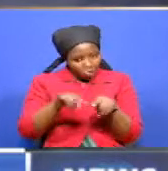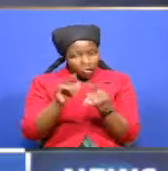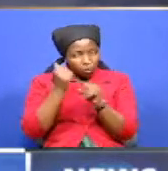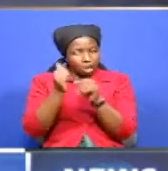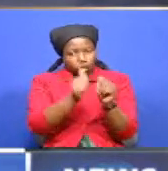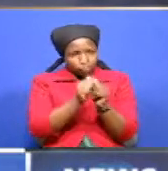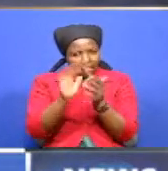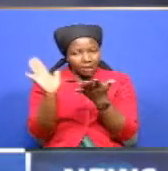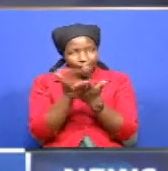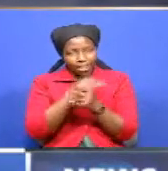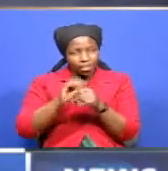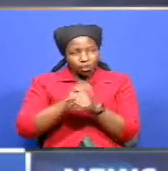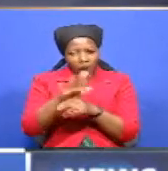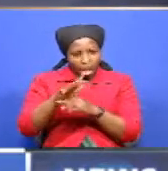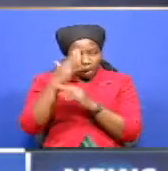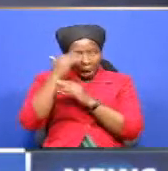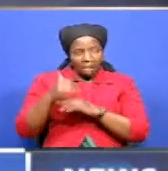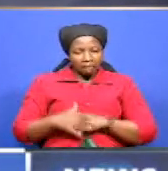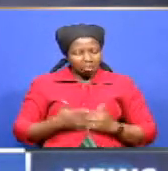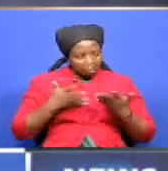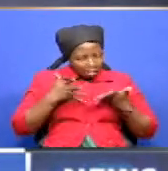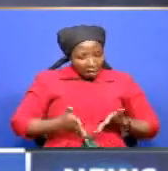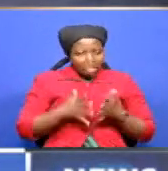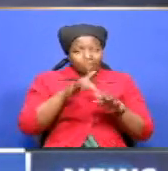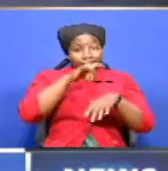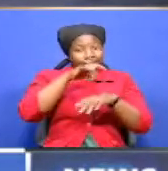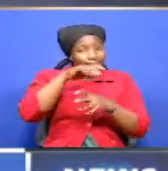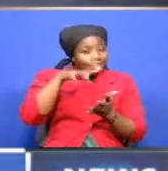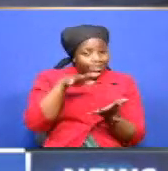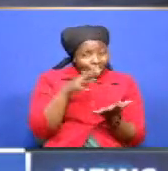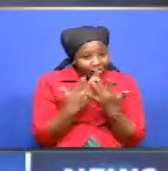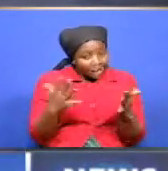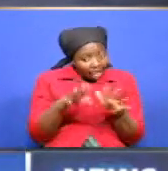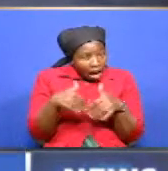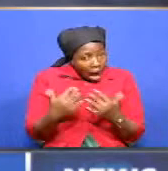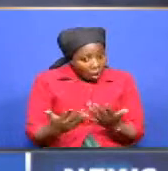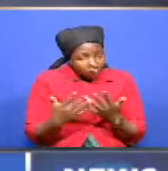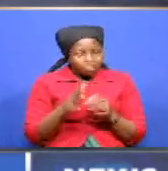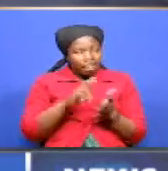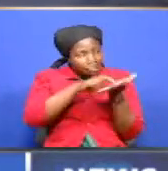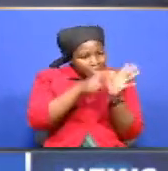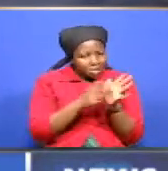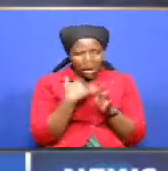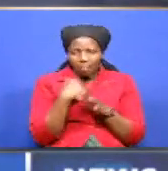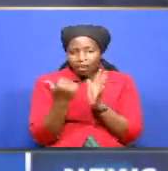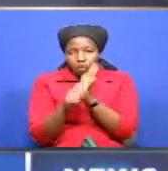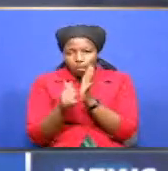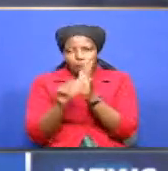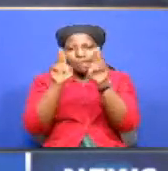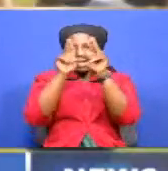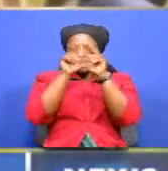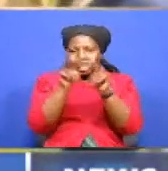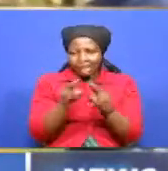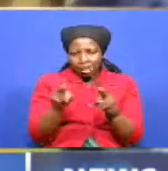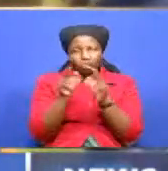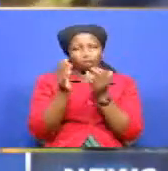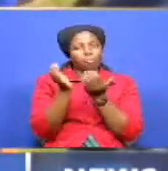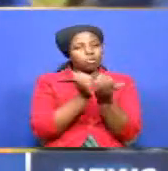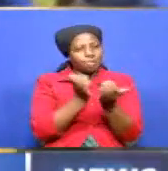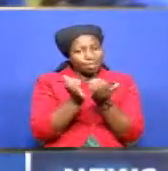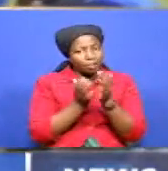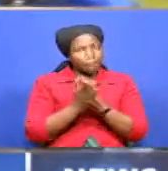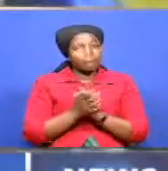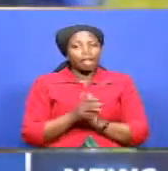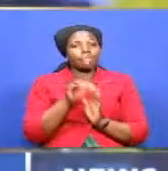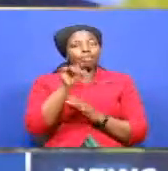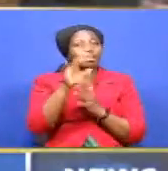-19. Because currently as things stand, it means that there is a stalemate in the international trade. This is